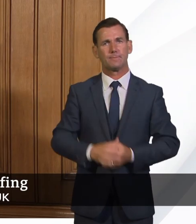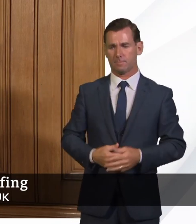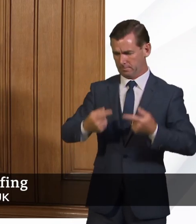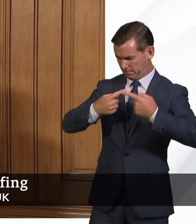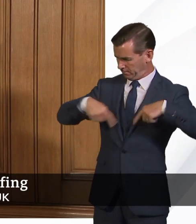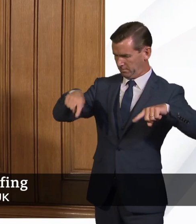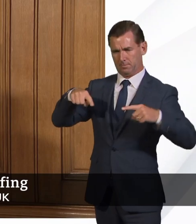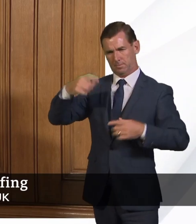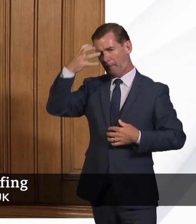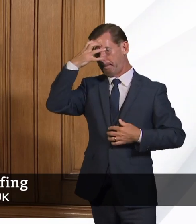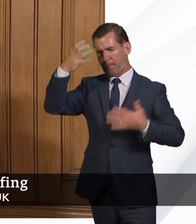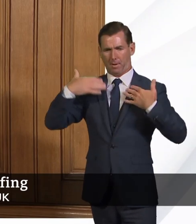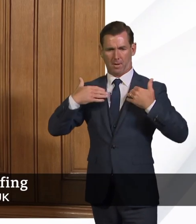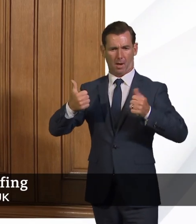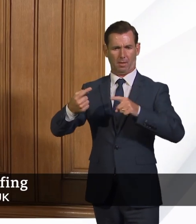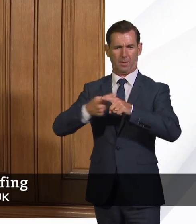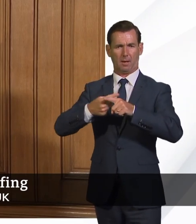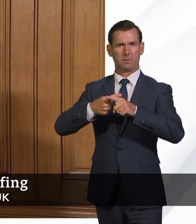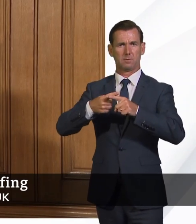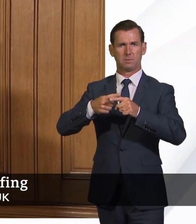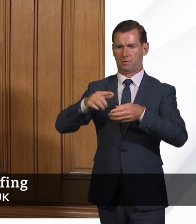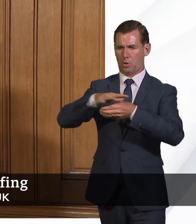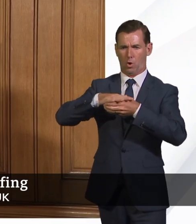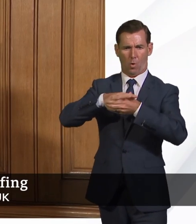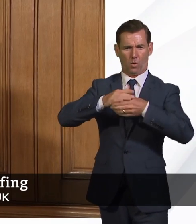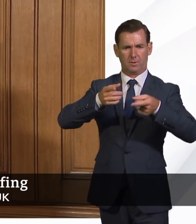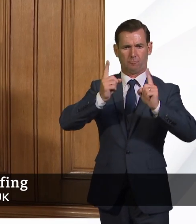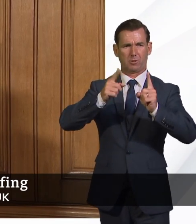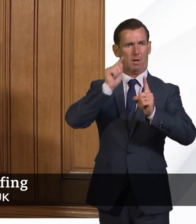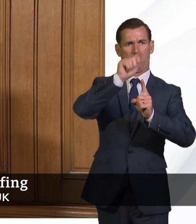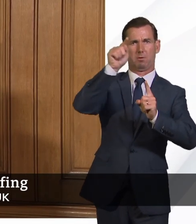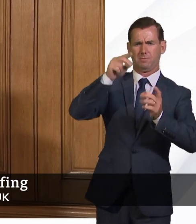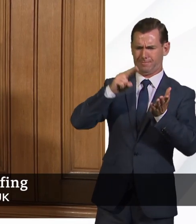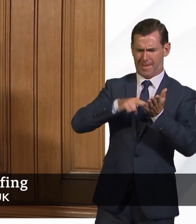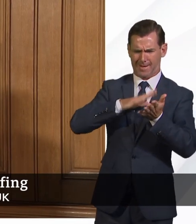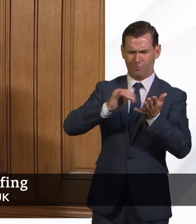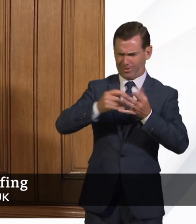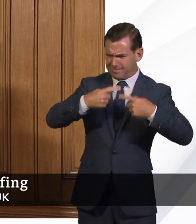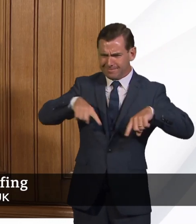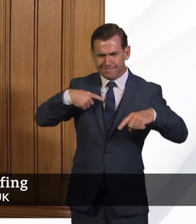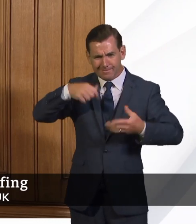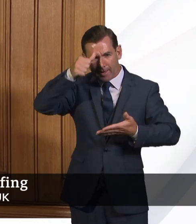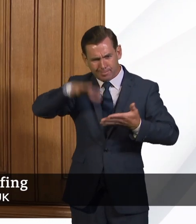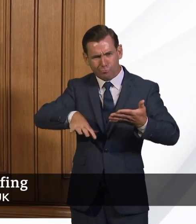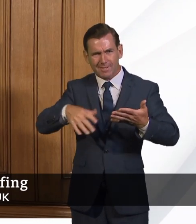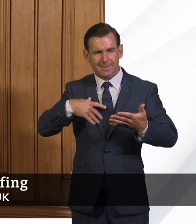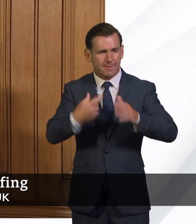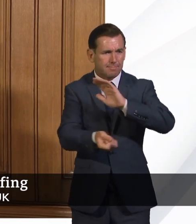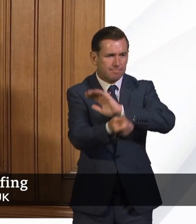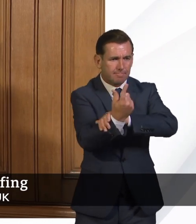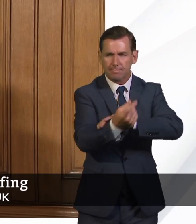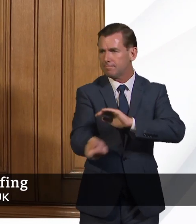health England, that local directors of public health and local governments and the NHS is used to dealing with. In non-epidemic